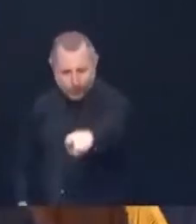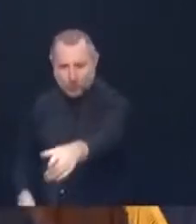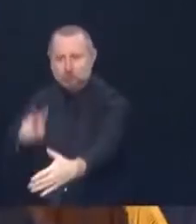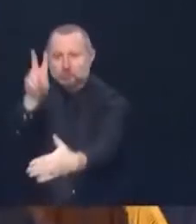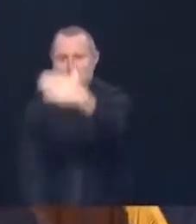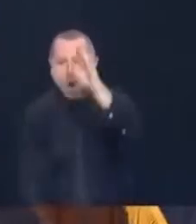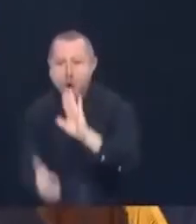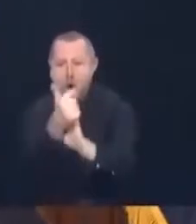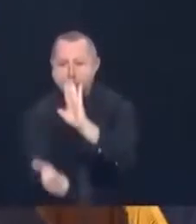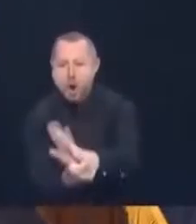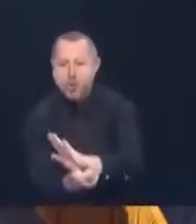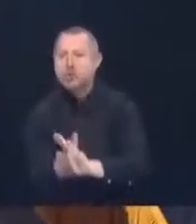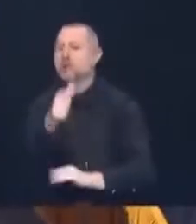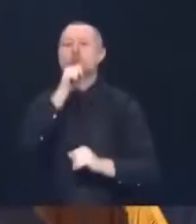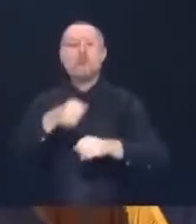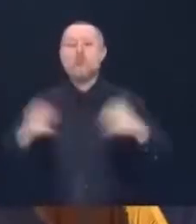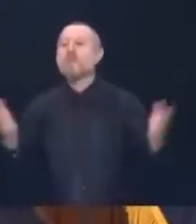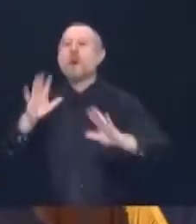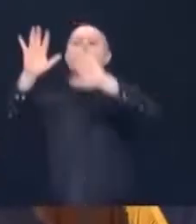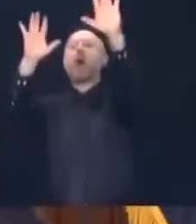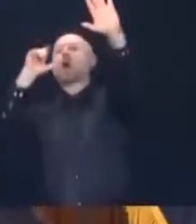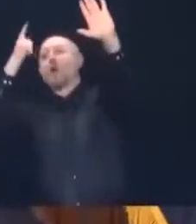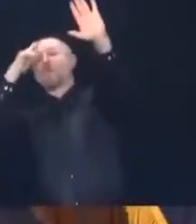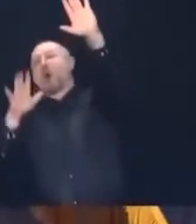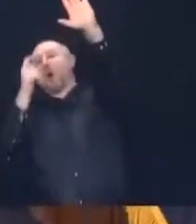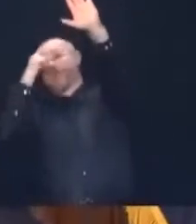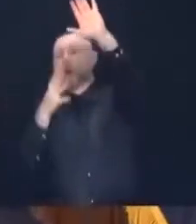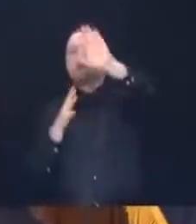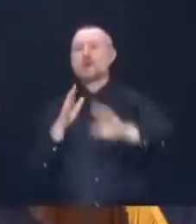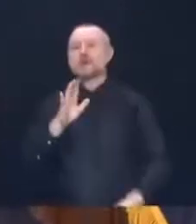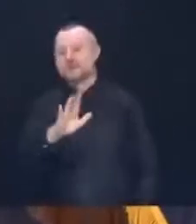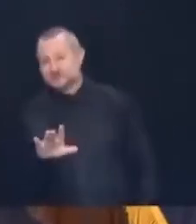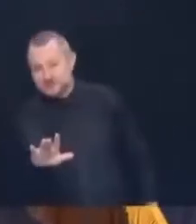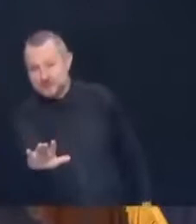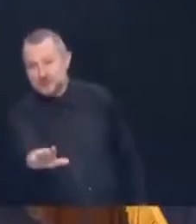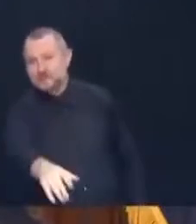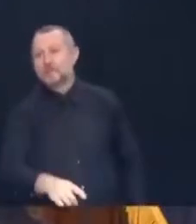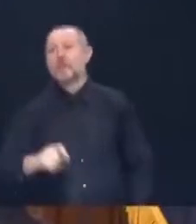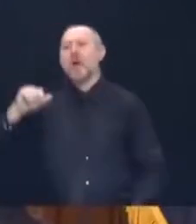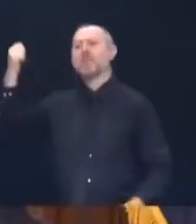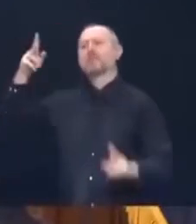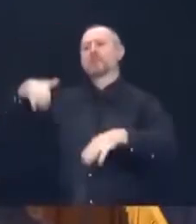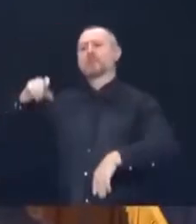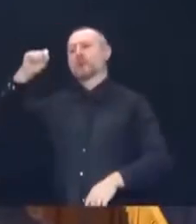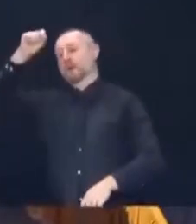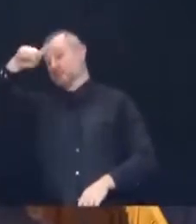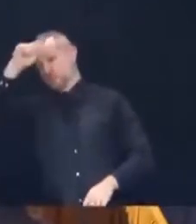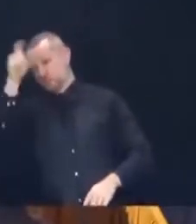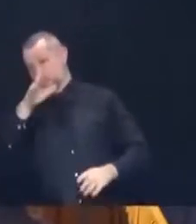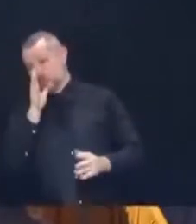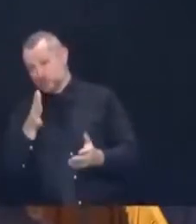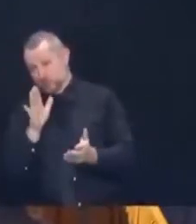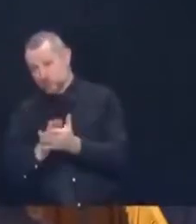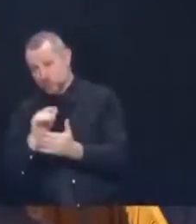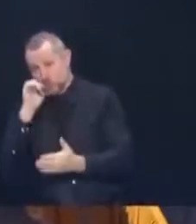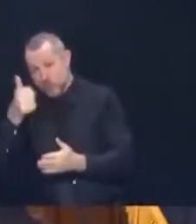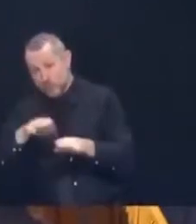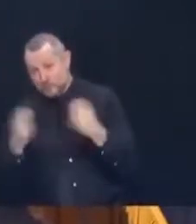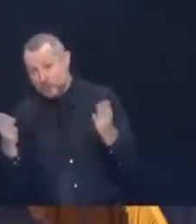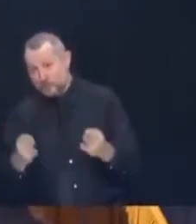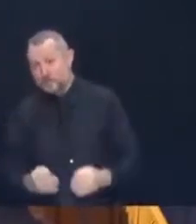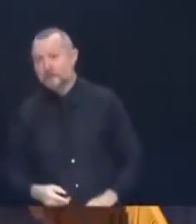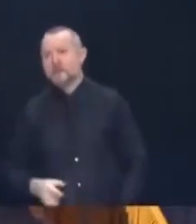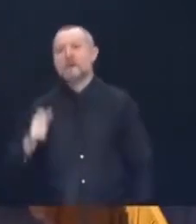and you won't be confused. But Governor, follow on Jimmy's question. Are the schools going to be open tomorrow? The schools are